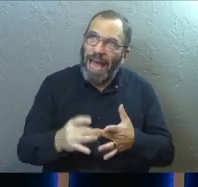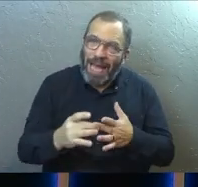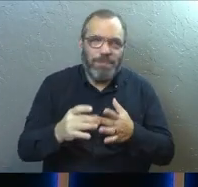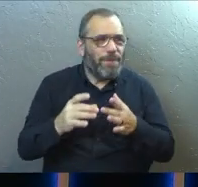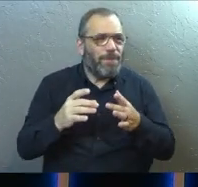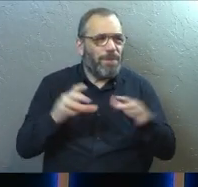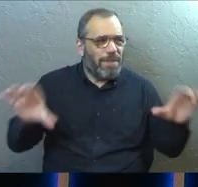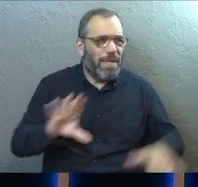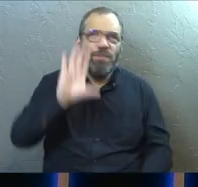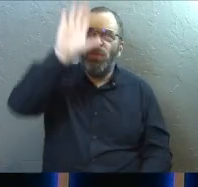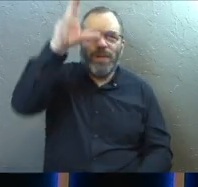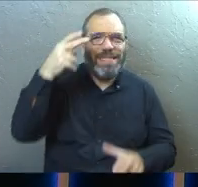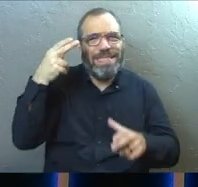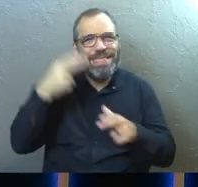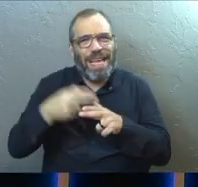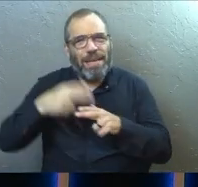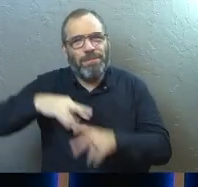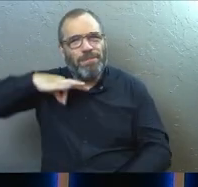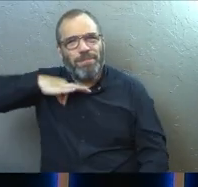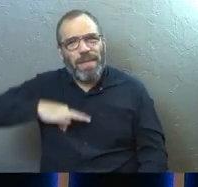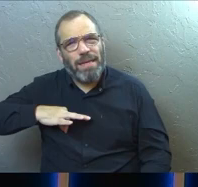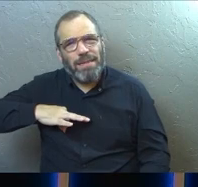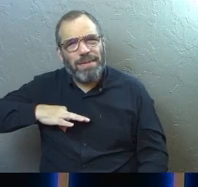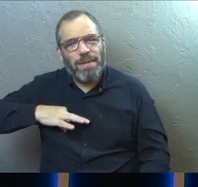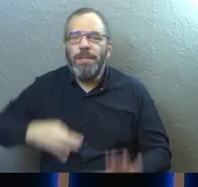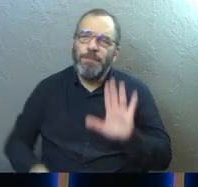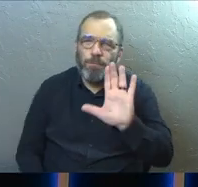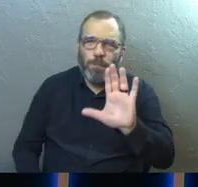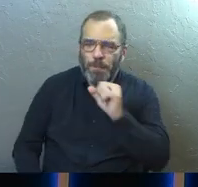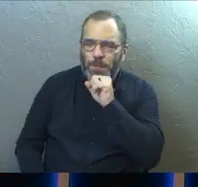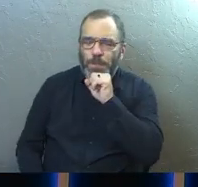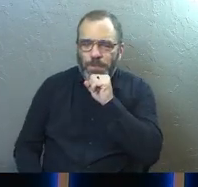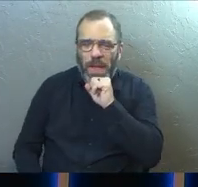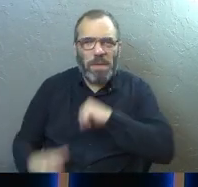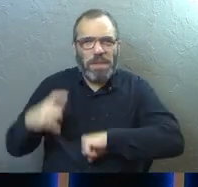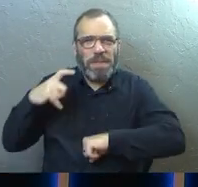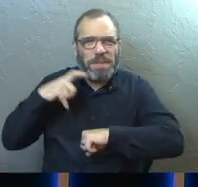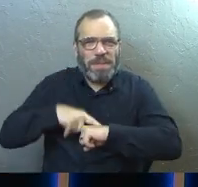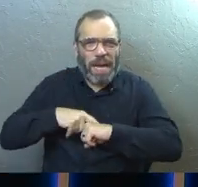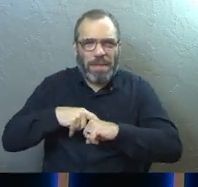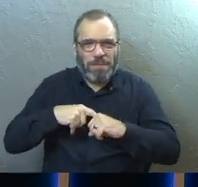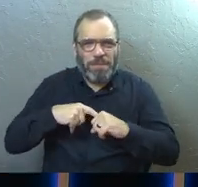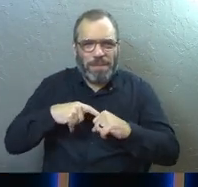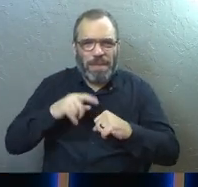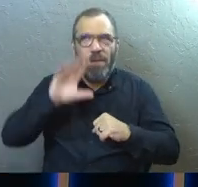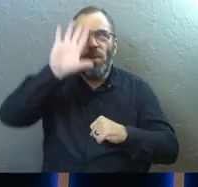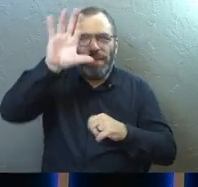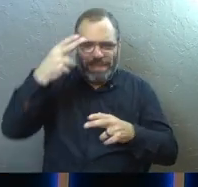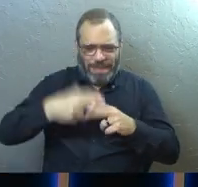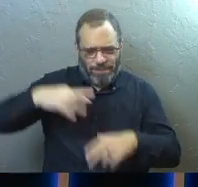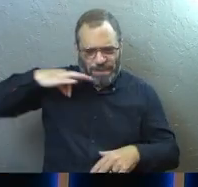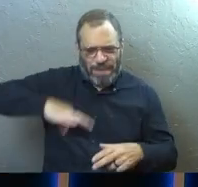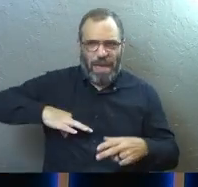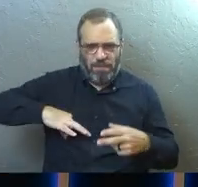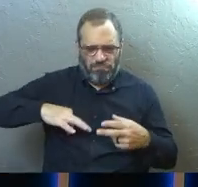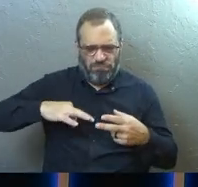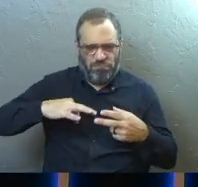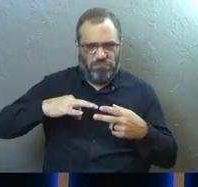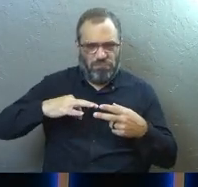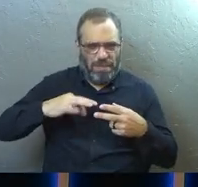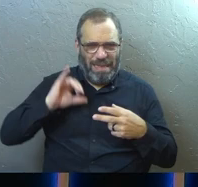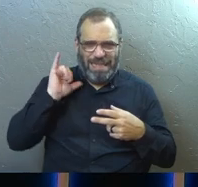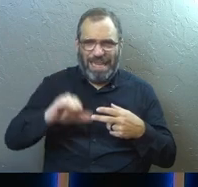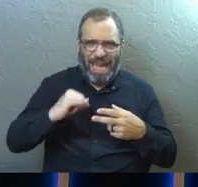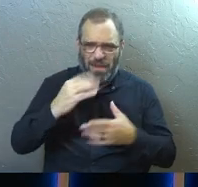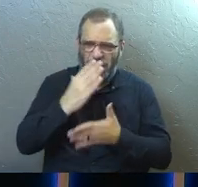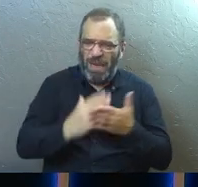does it for his namesake. Now, I'm going to spend a little bit of time on for his namesake. And I'm going to